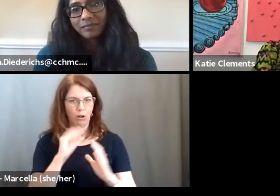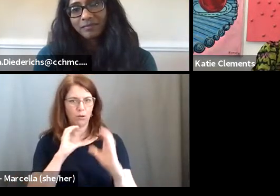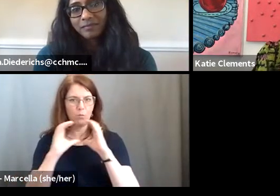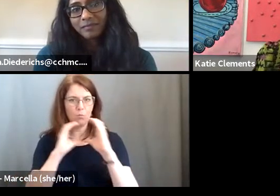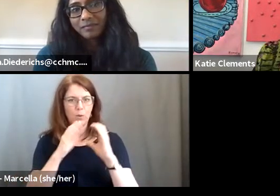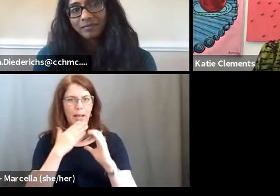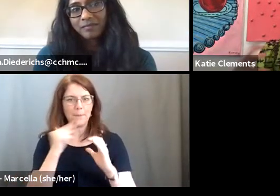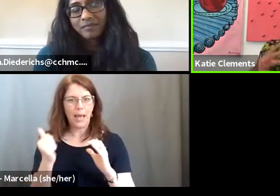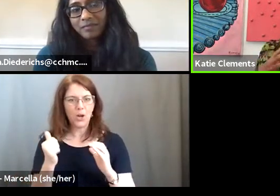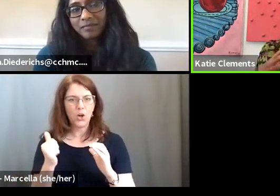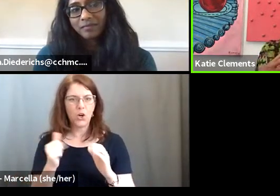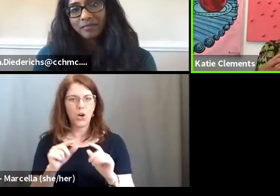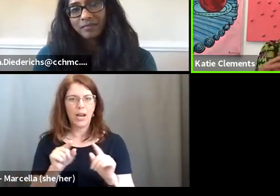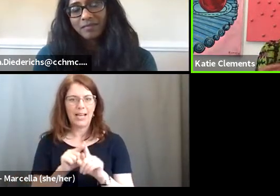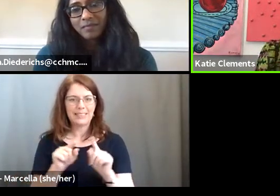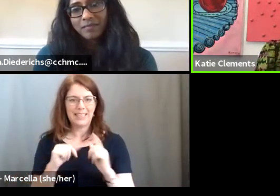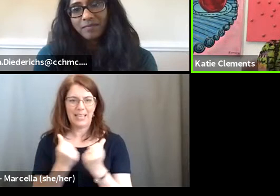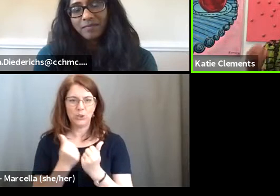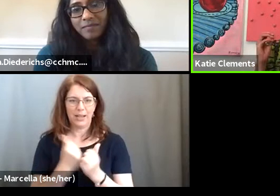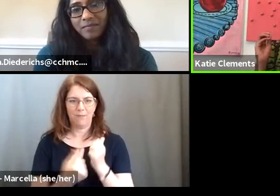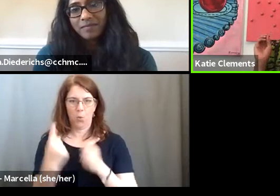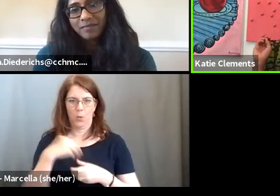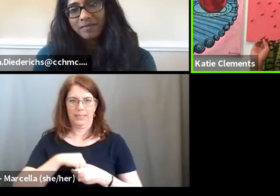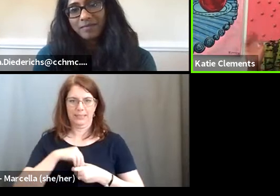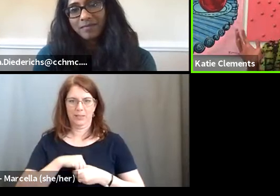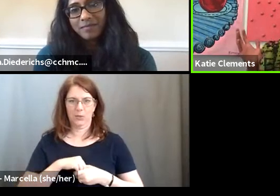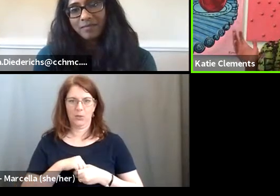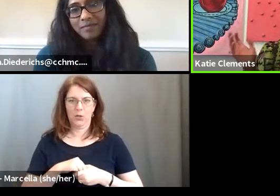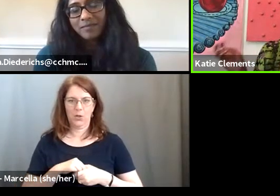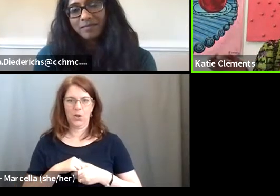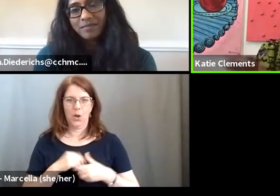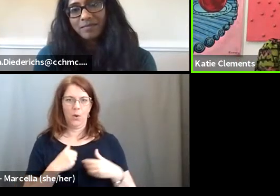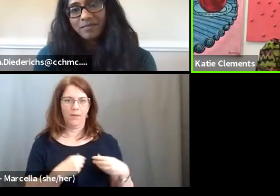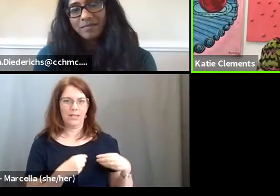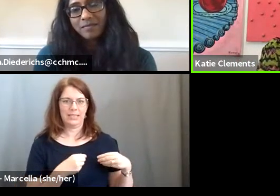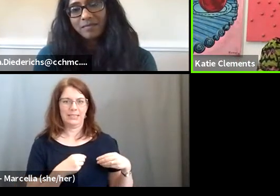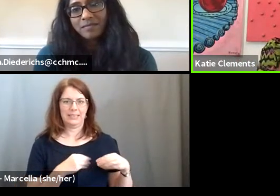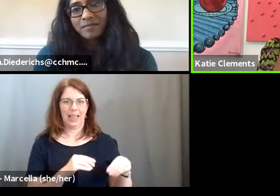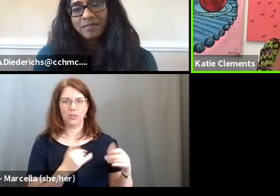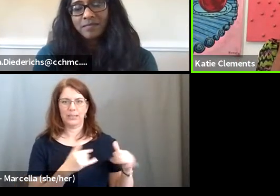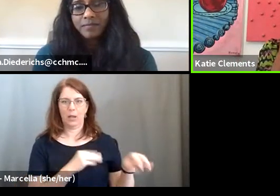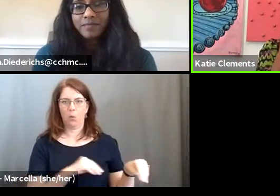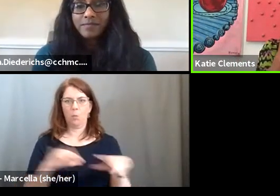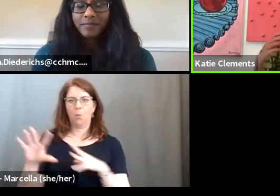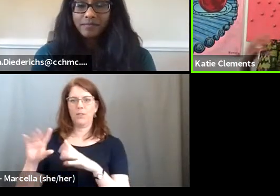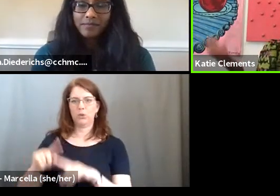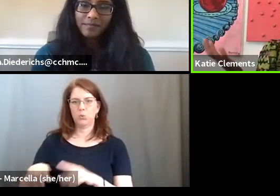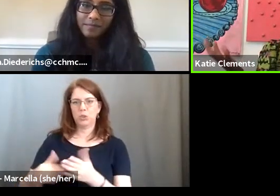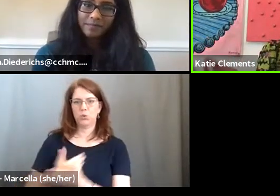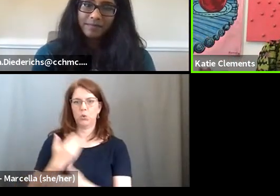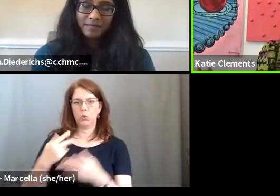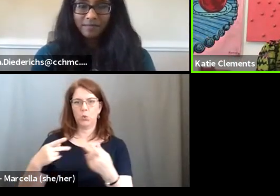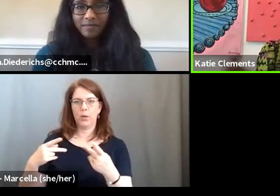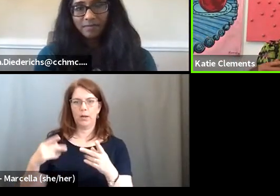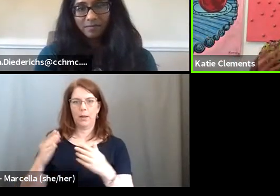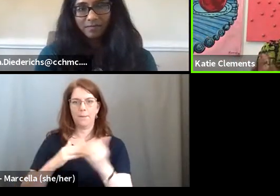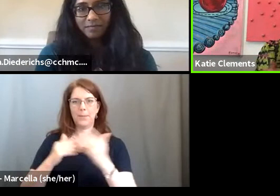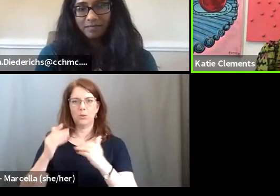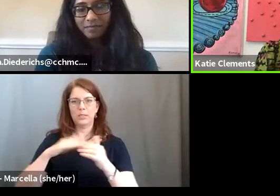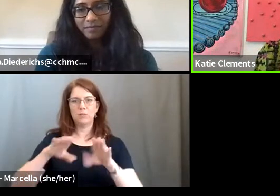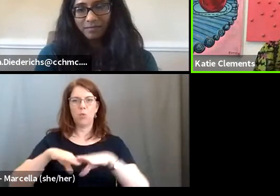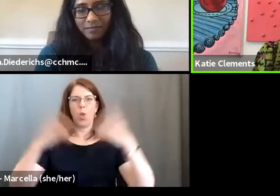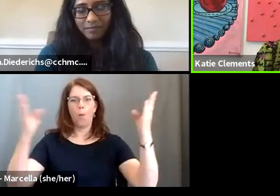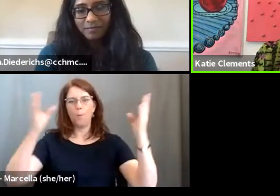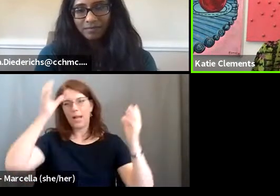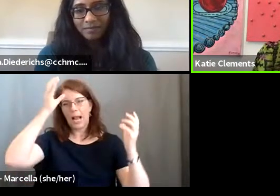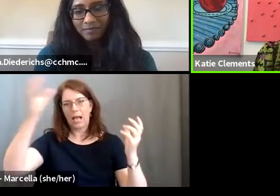agency, just everybody internally. Cause we went from Salesforce tower and we were moving into a new building to an open concept. So we wanted to